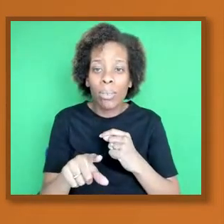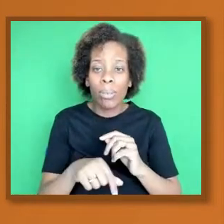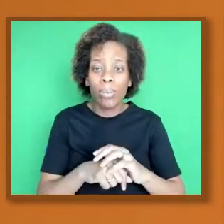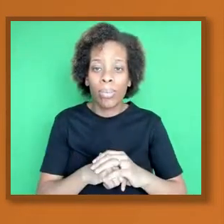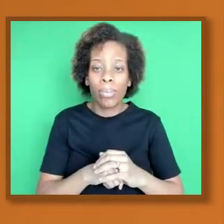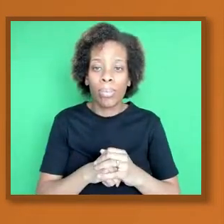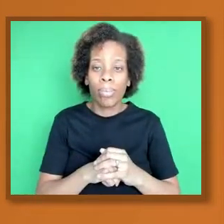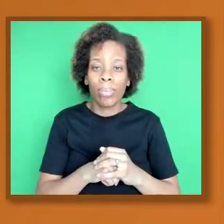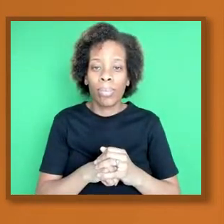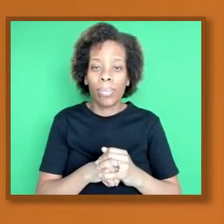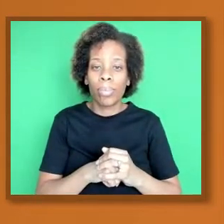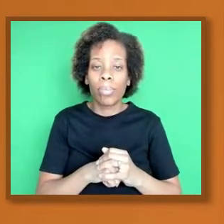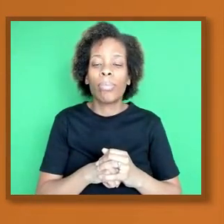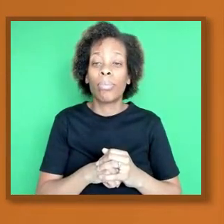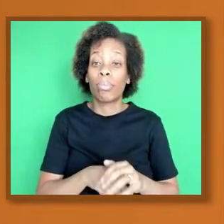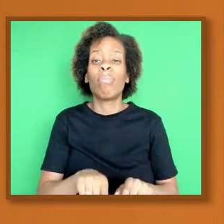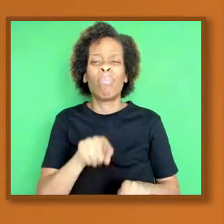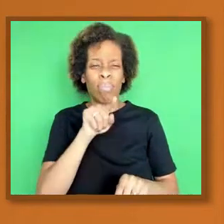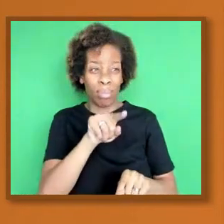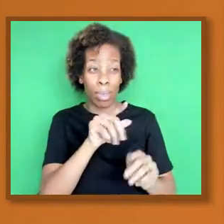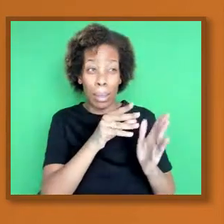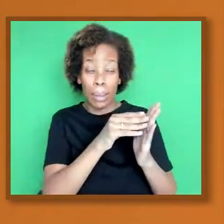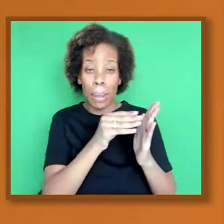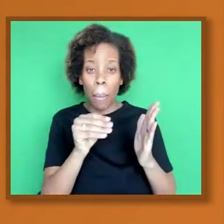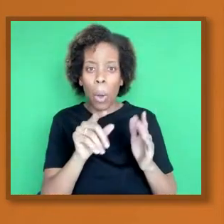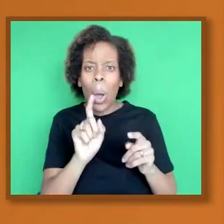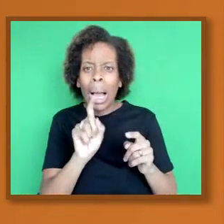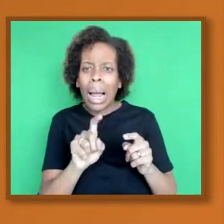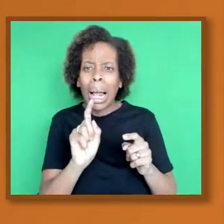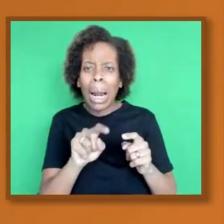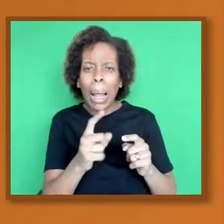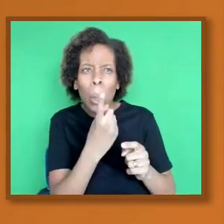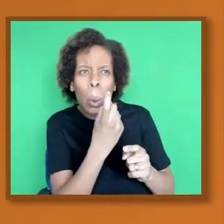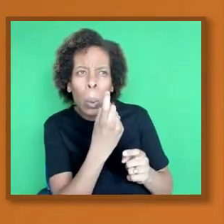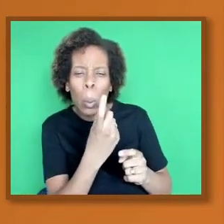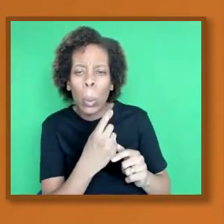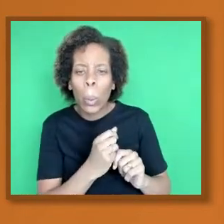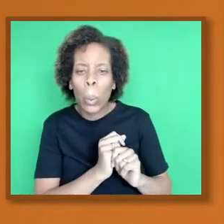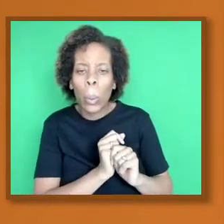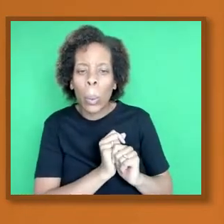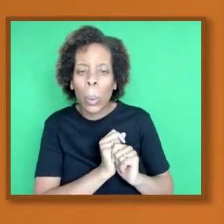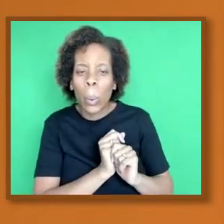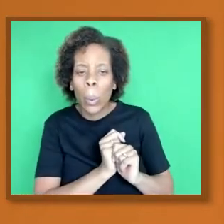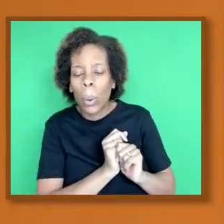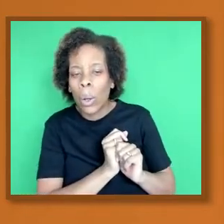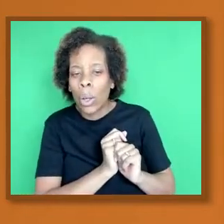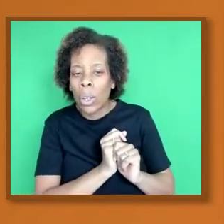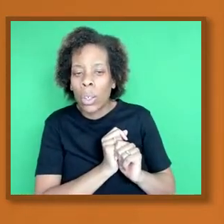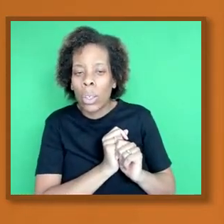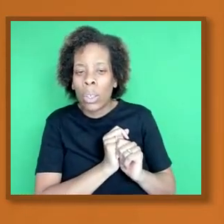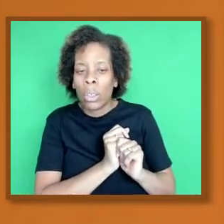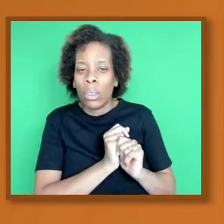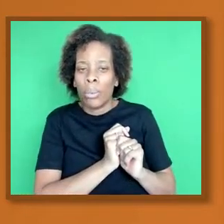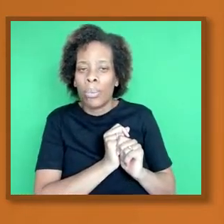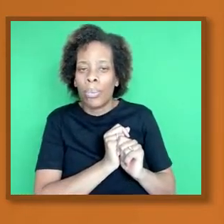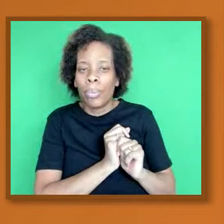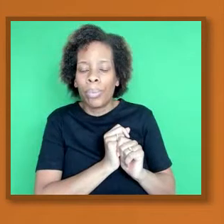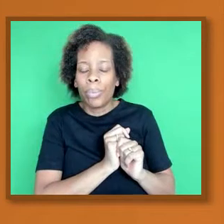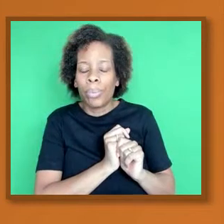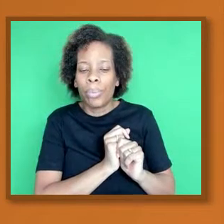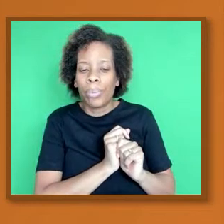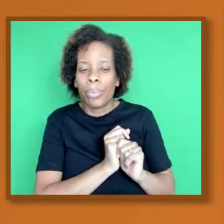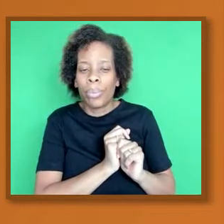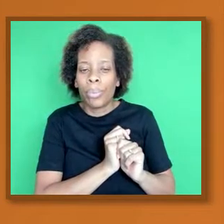we click through two slides, please. And we use that similar kind of analogy. What you can then see